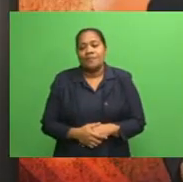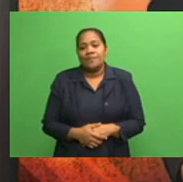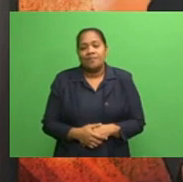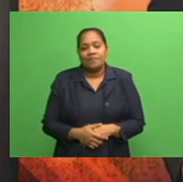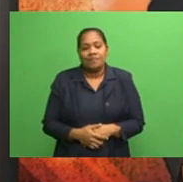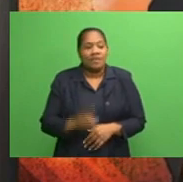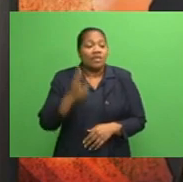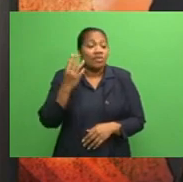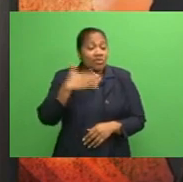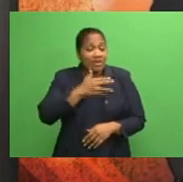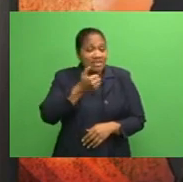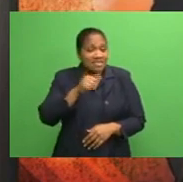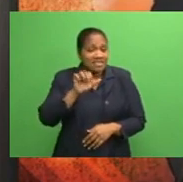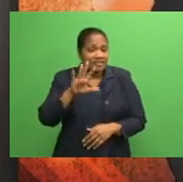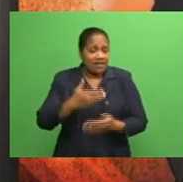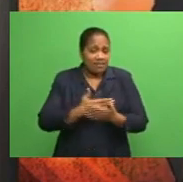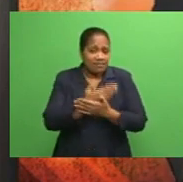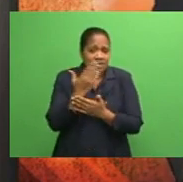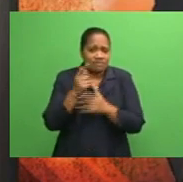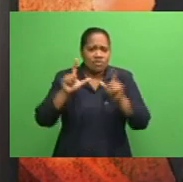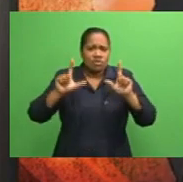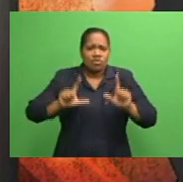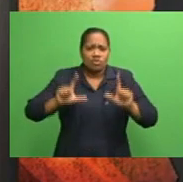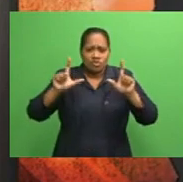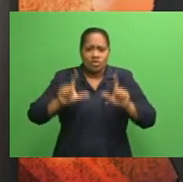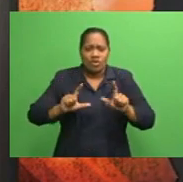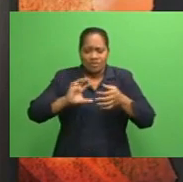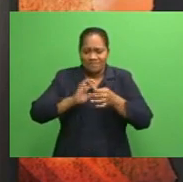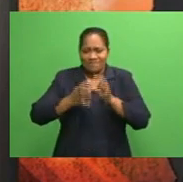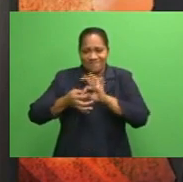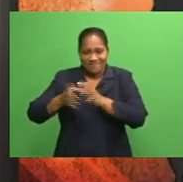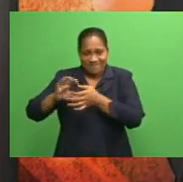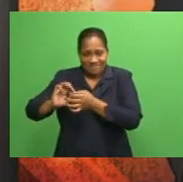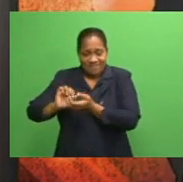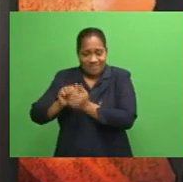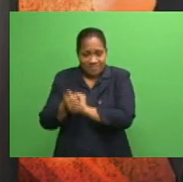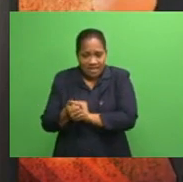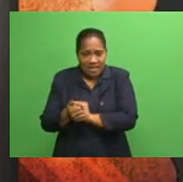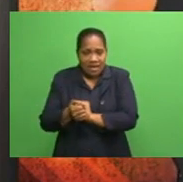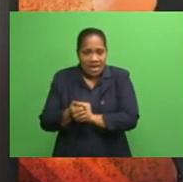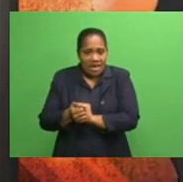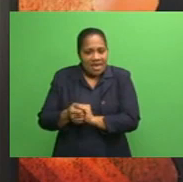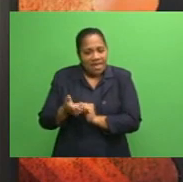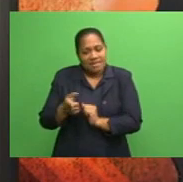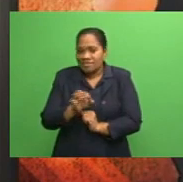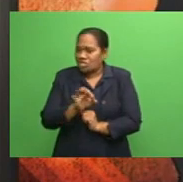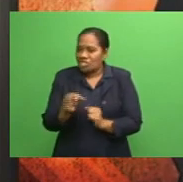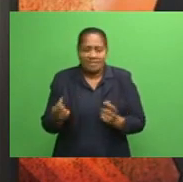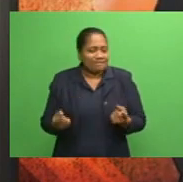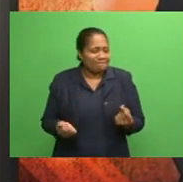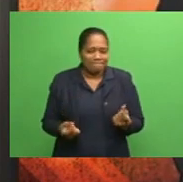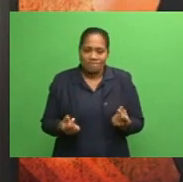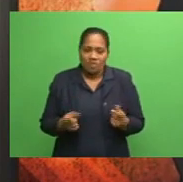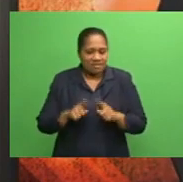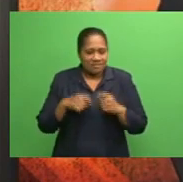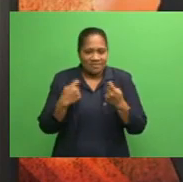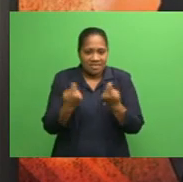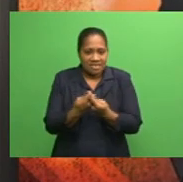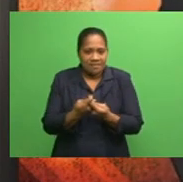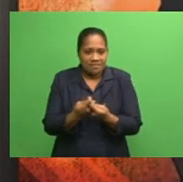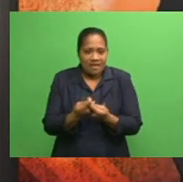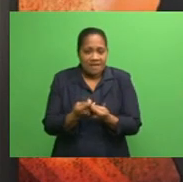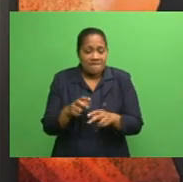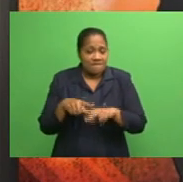365 days to the Tokyo Olympic Games and the journey is not getting any easier for Team Fiji. Sports including